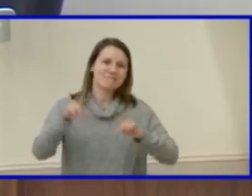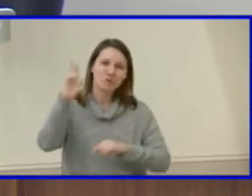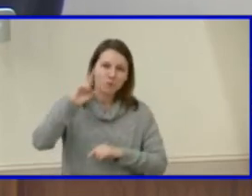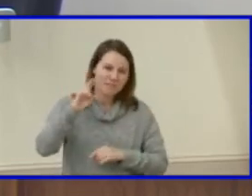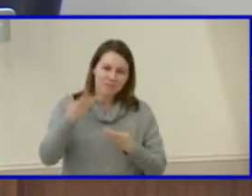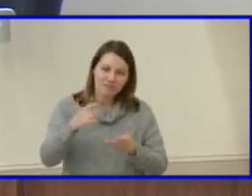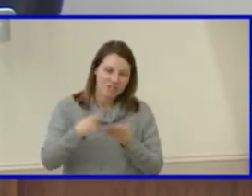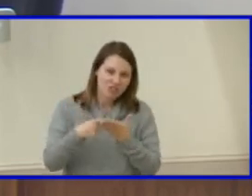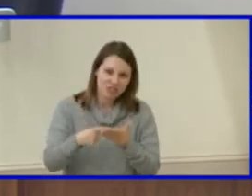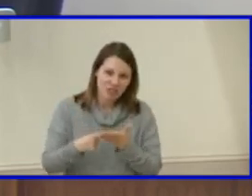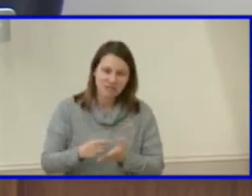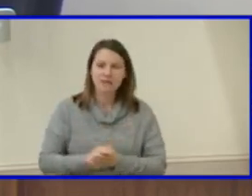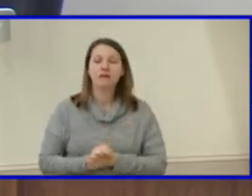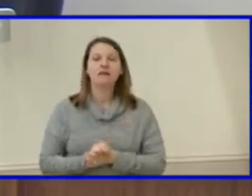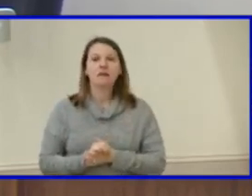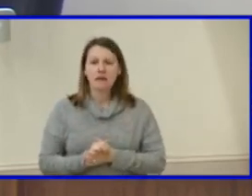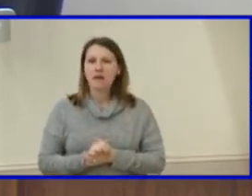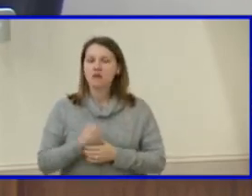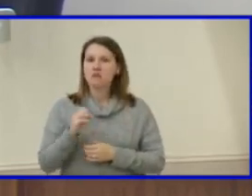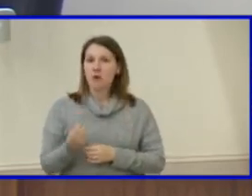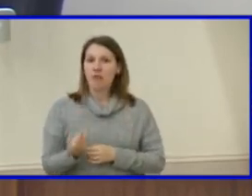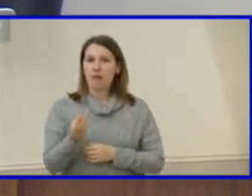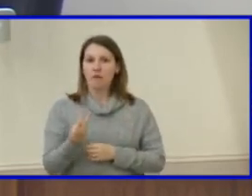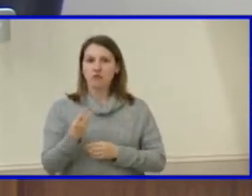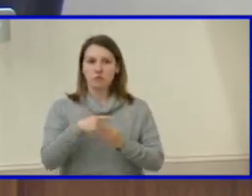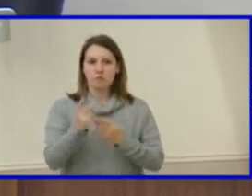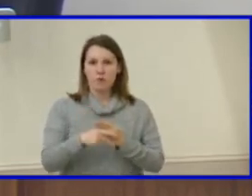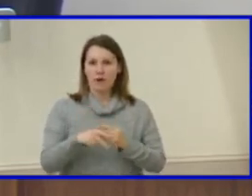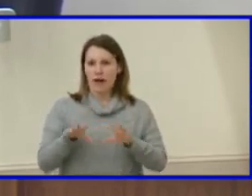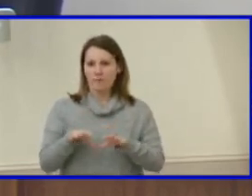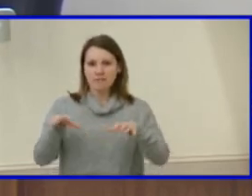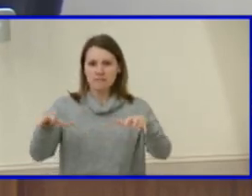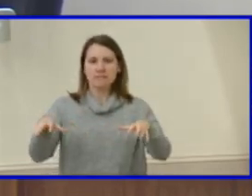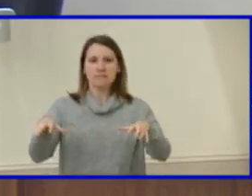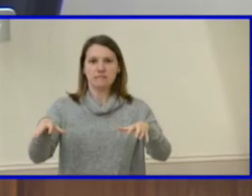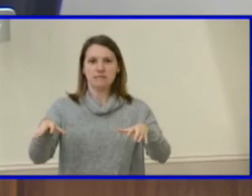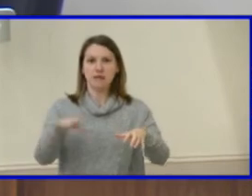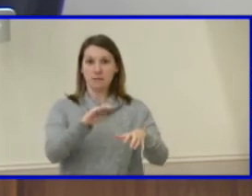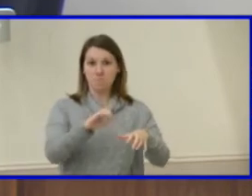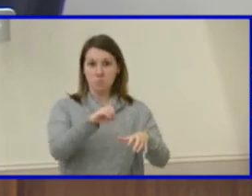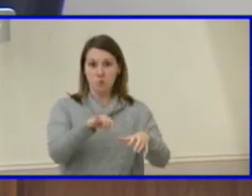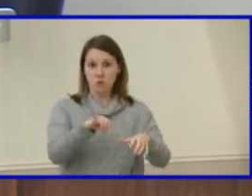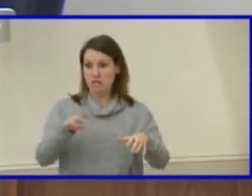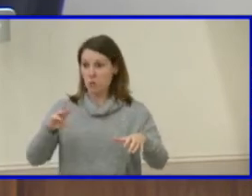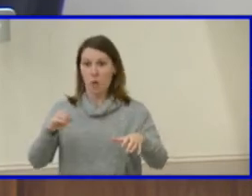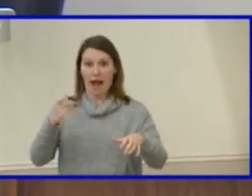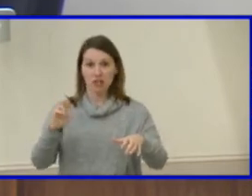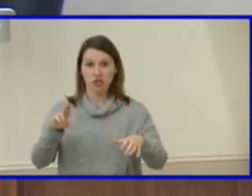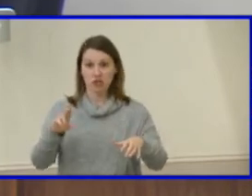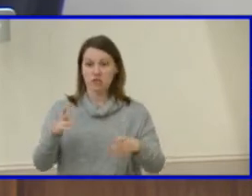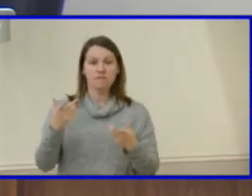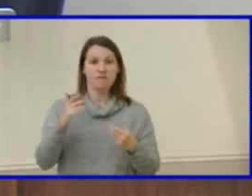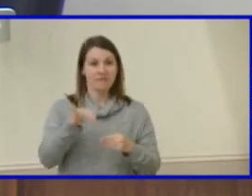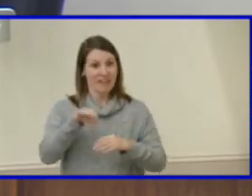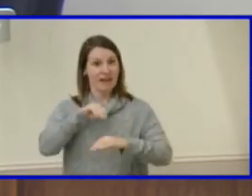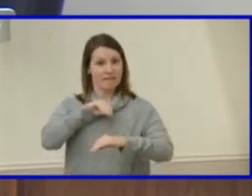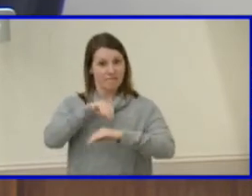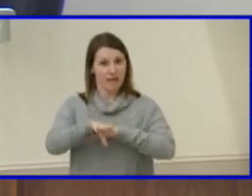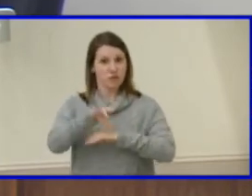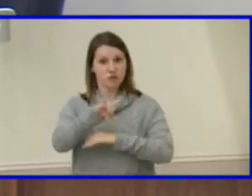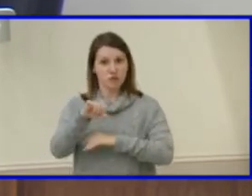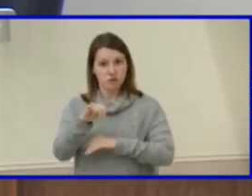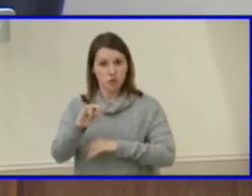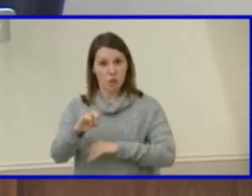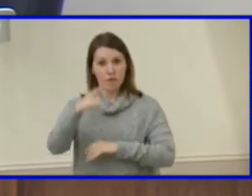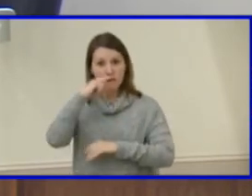to me about how those two programs specifically, you know, with the backdrop of Moody as well, affect the zone kids that, that apply and are